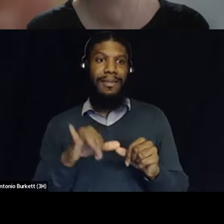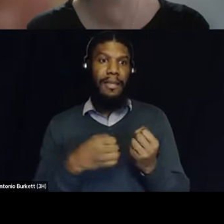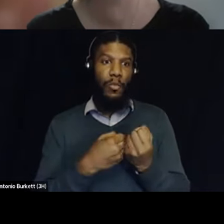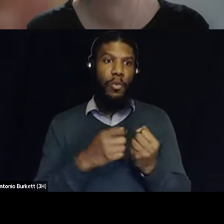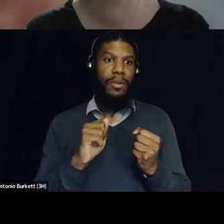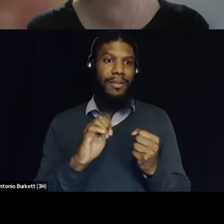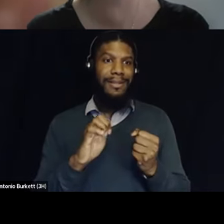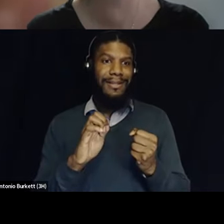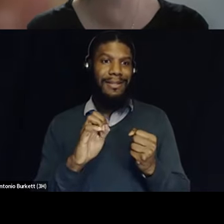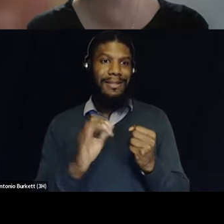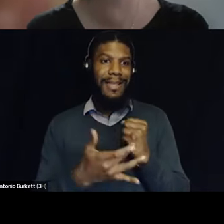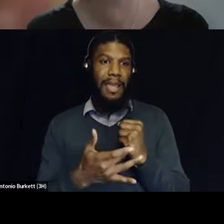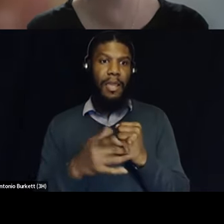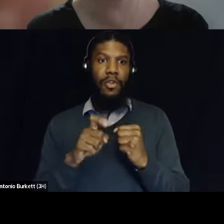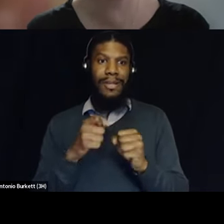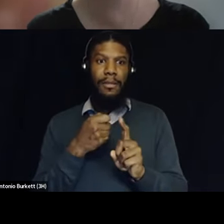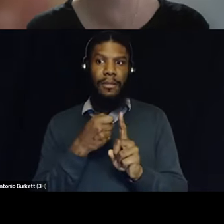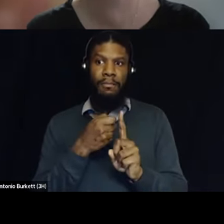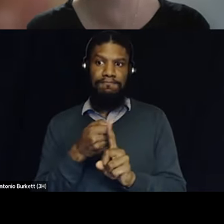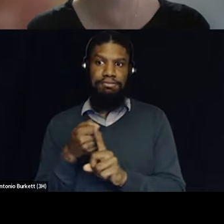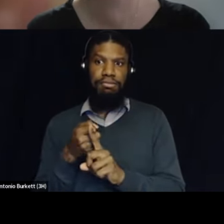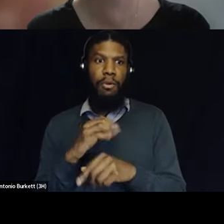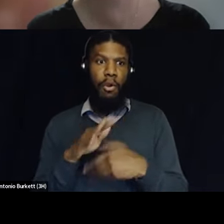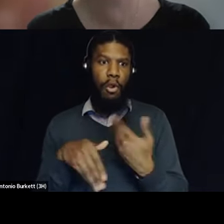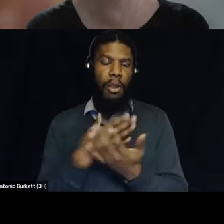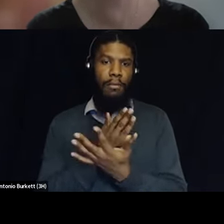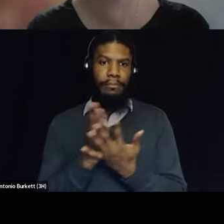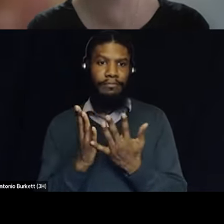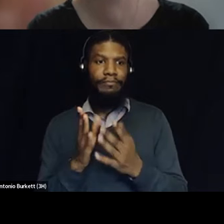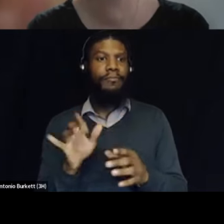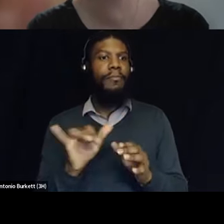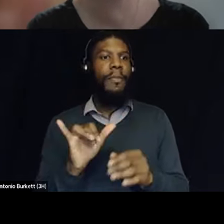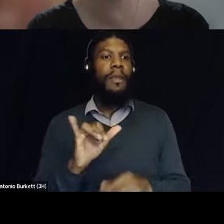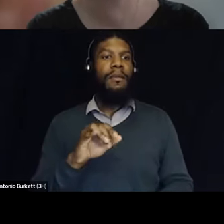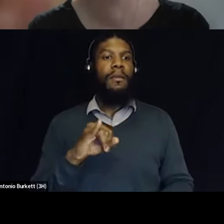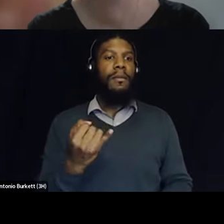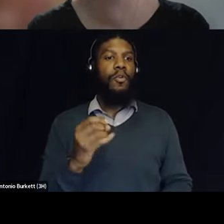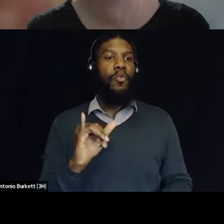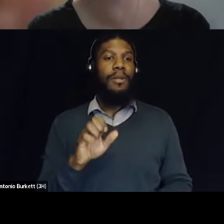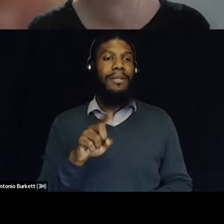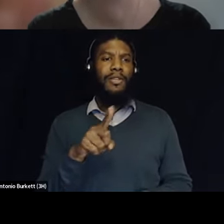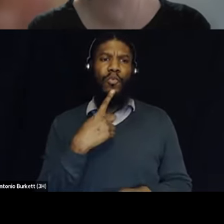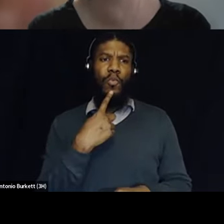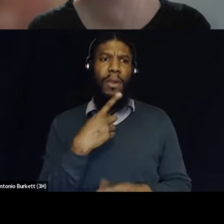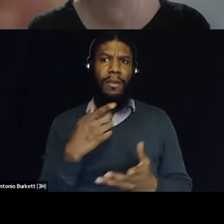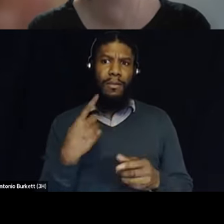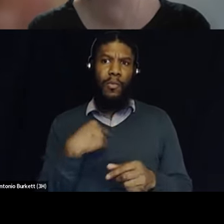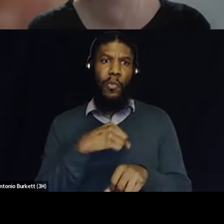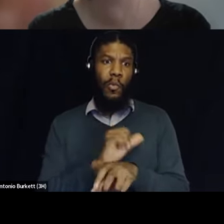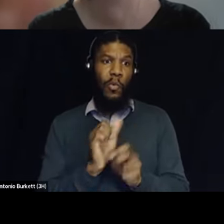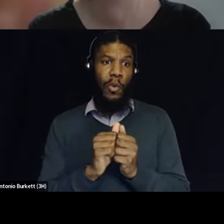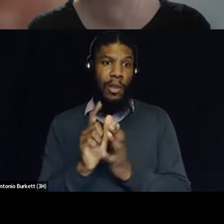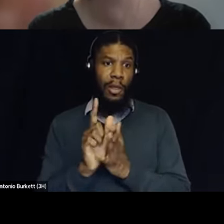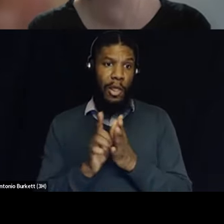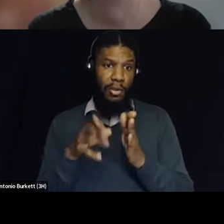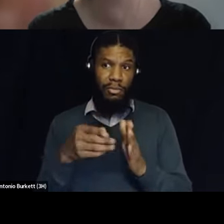usually it's really hard to get this information and we've been able to get it in some cases because we've worked with lawyers who are suing the state and so they can get things that way or